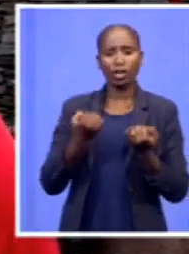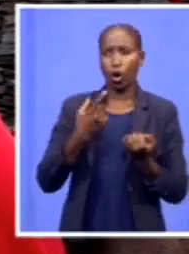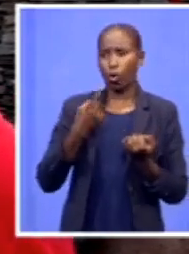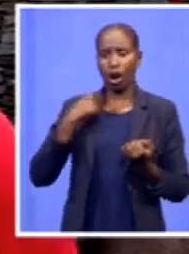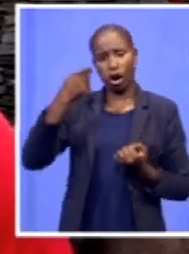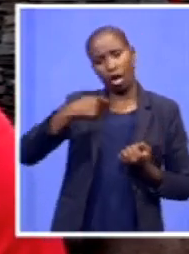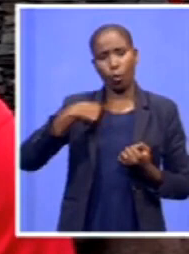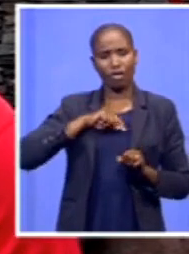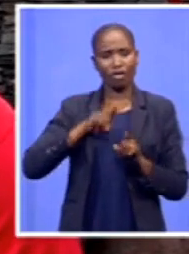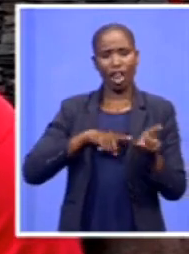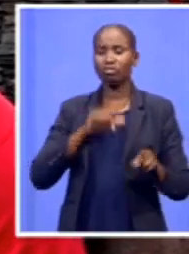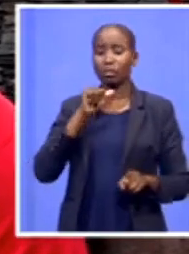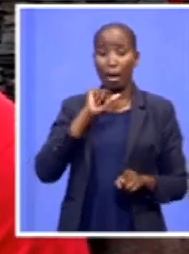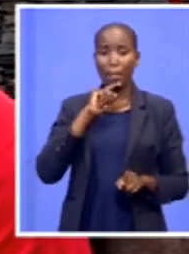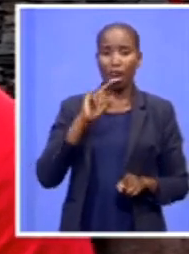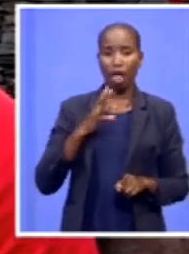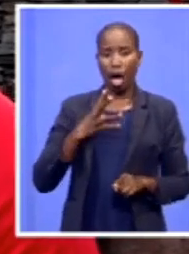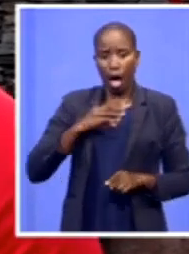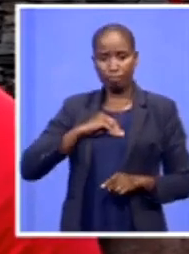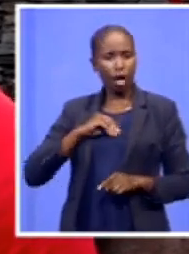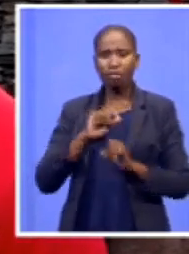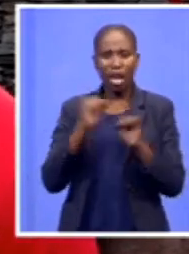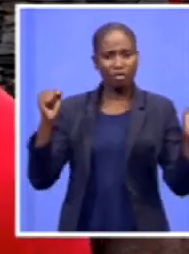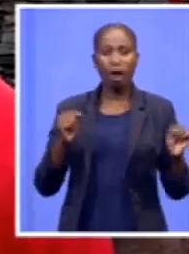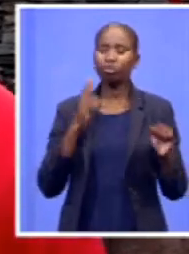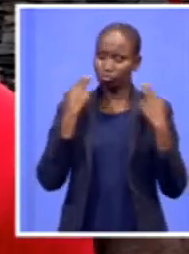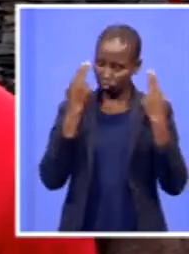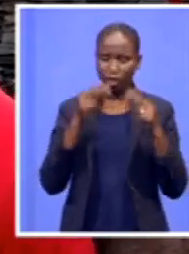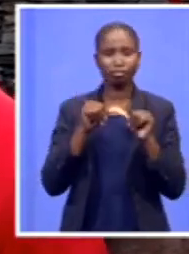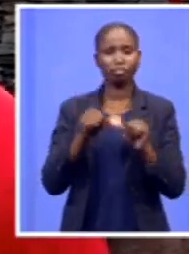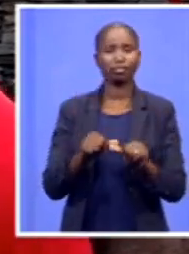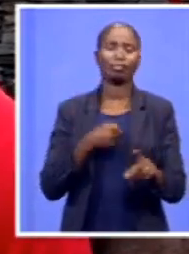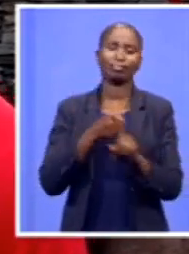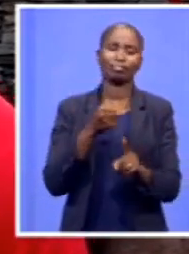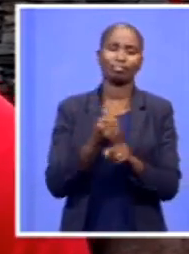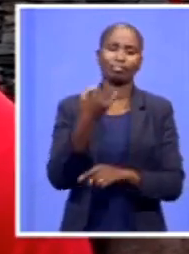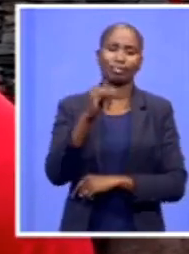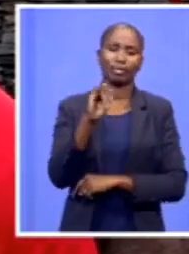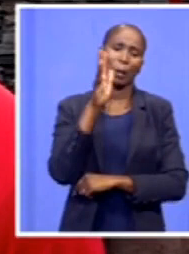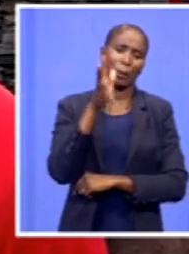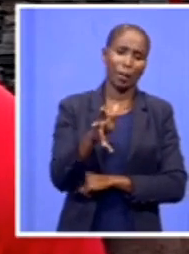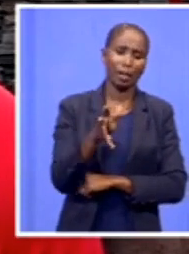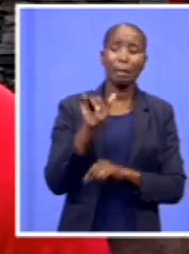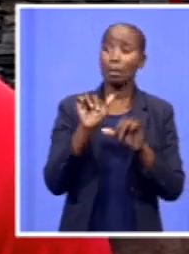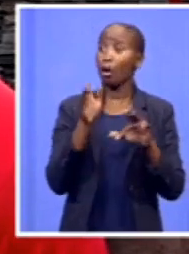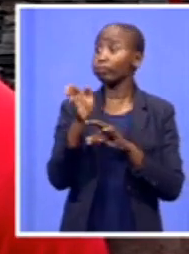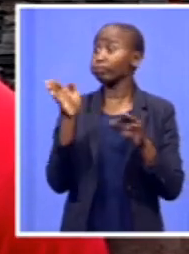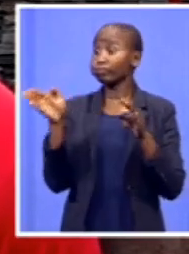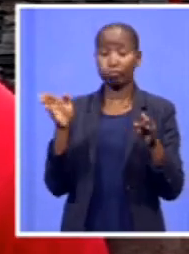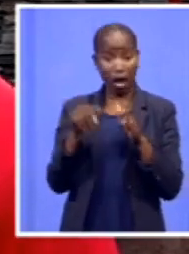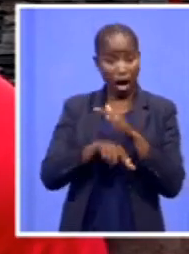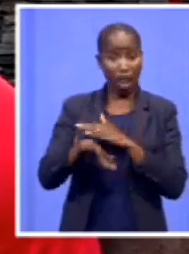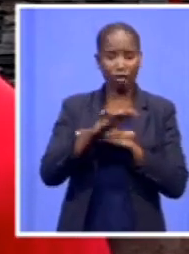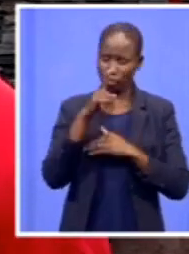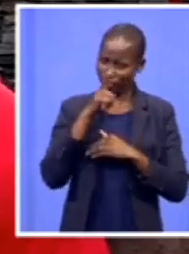and holding those that are still in charge of our economy and our land to tell them the truth. We're going to speak the truth to the